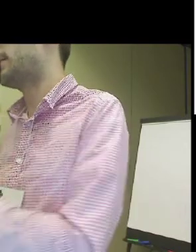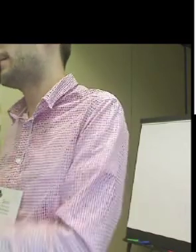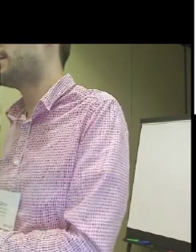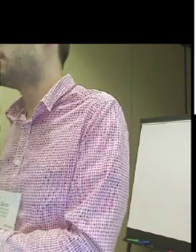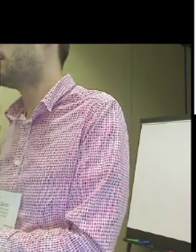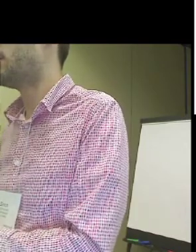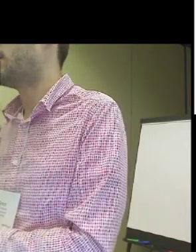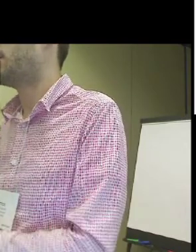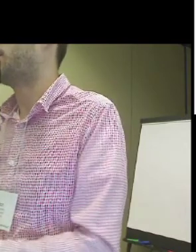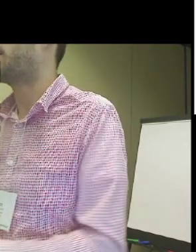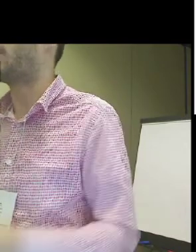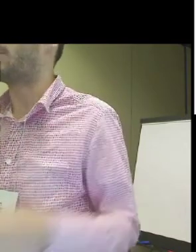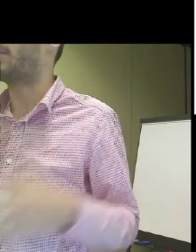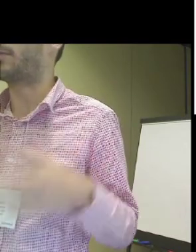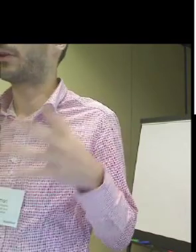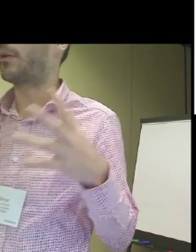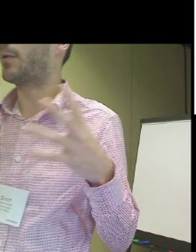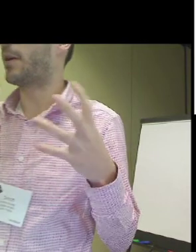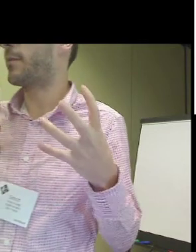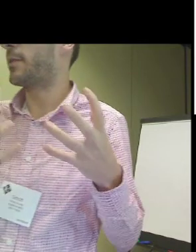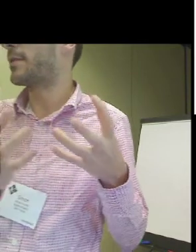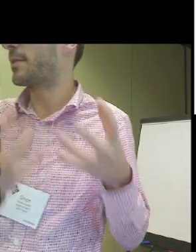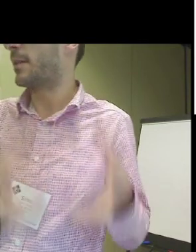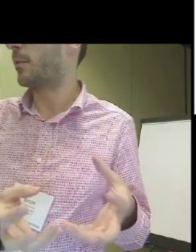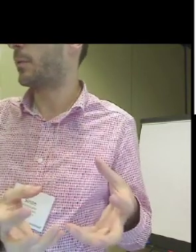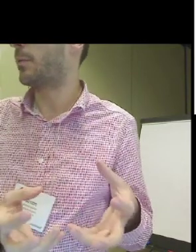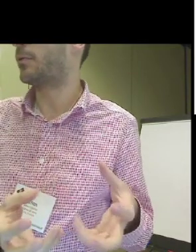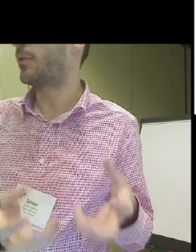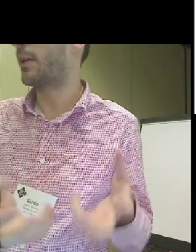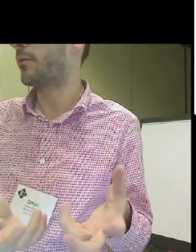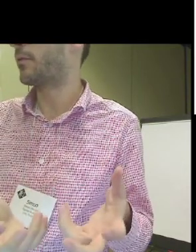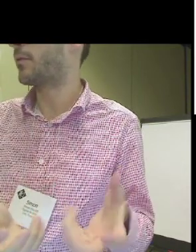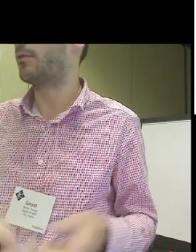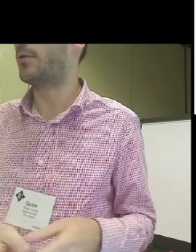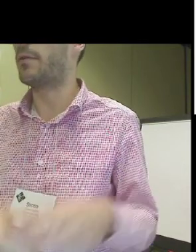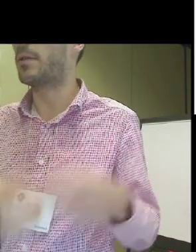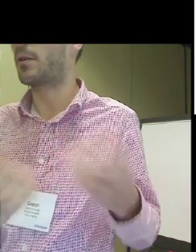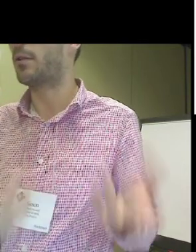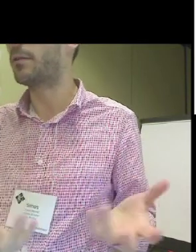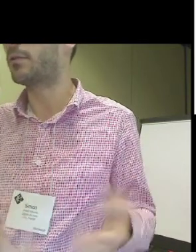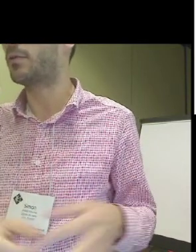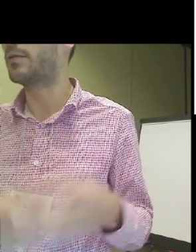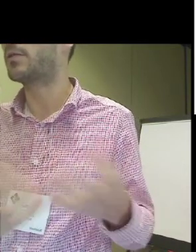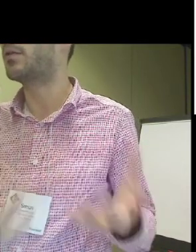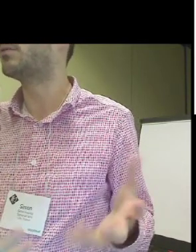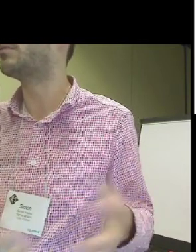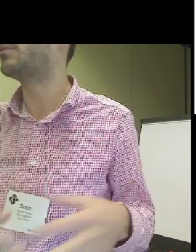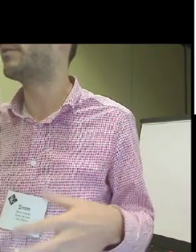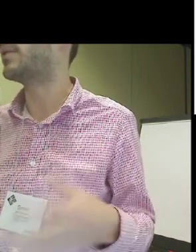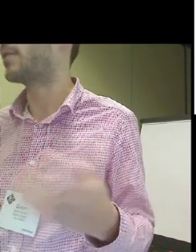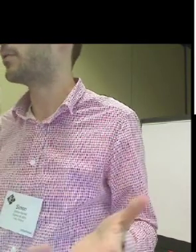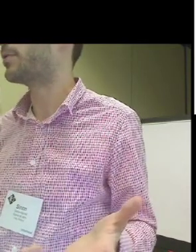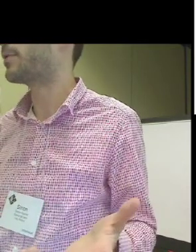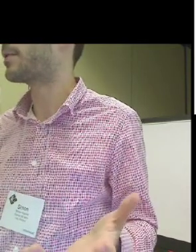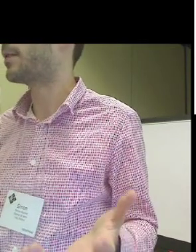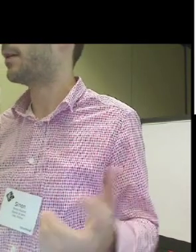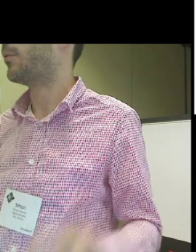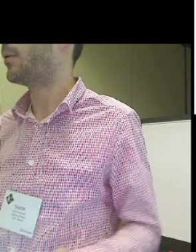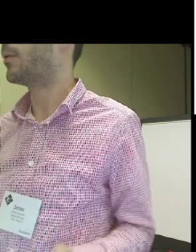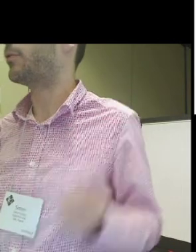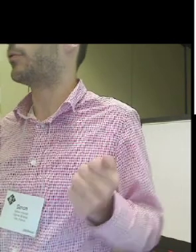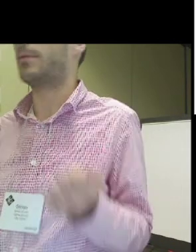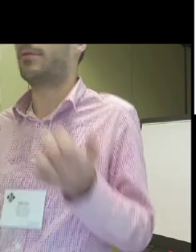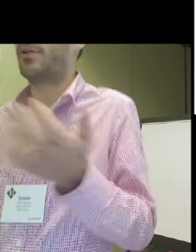can we make it accessible? But it's more about, okay, we have this thing we want to give. So we have this content, we have this goal, we have this audience.